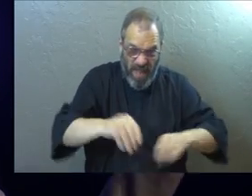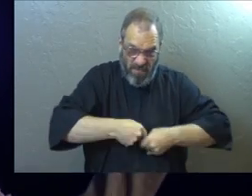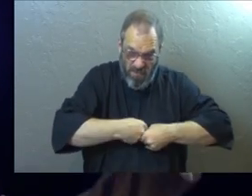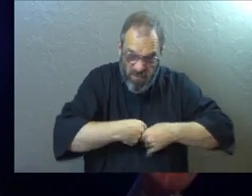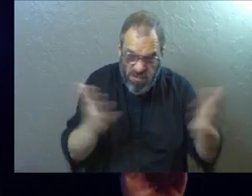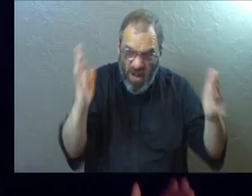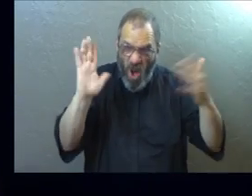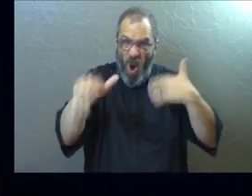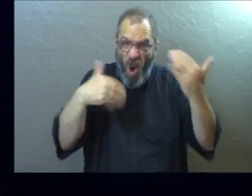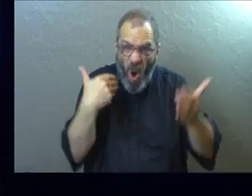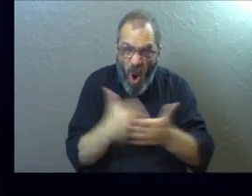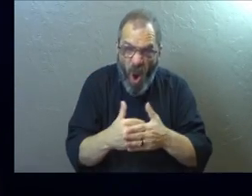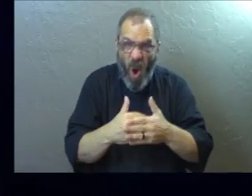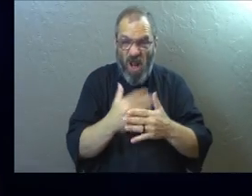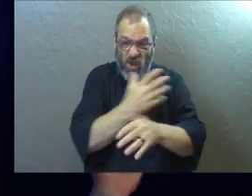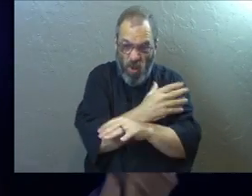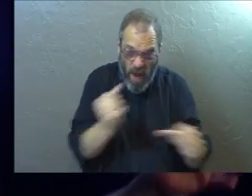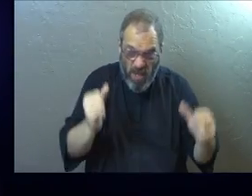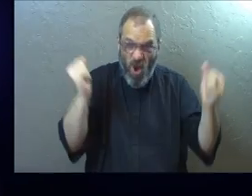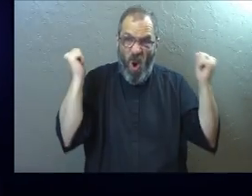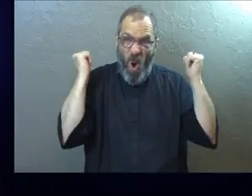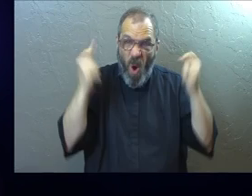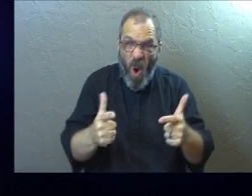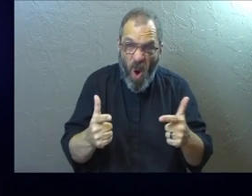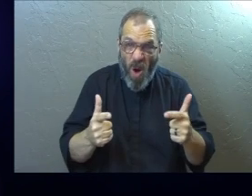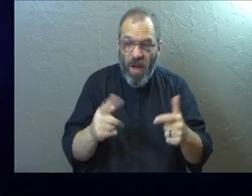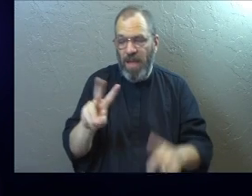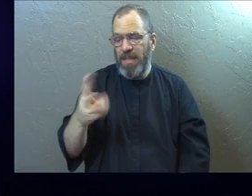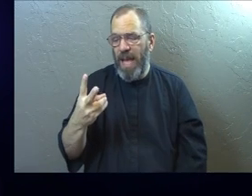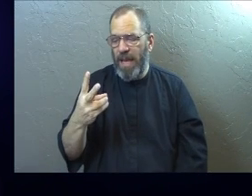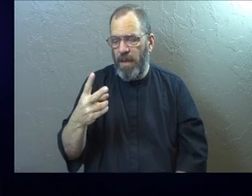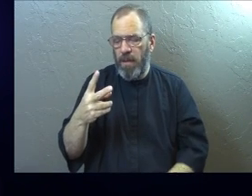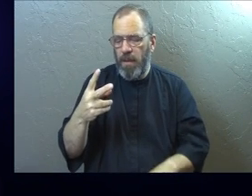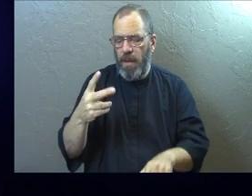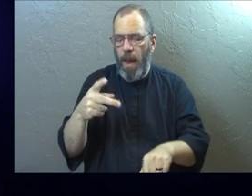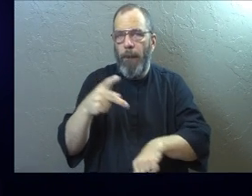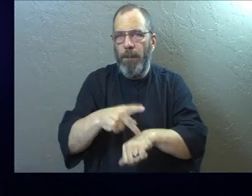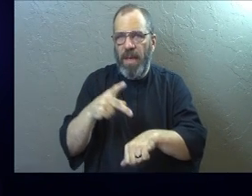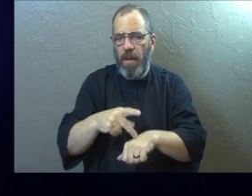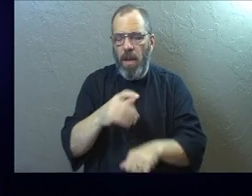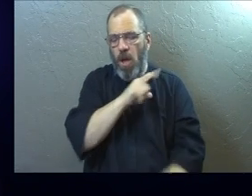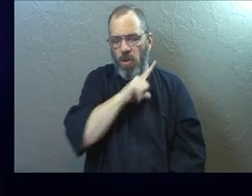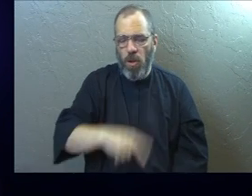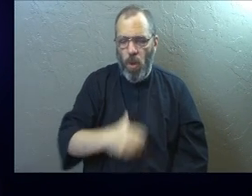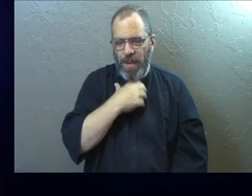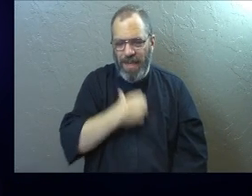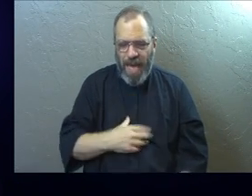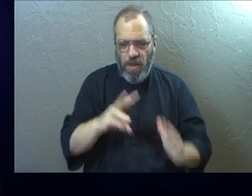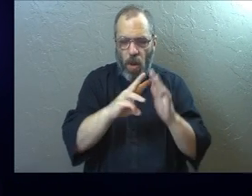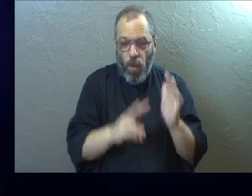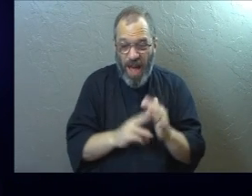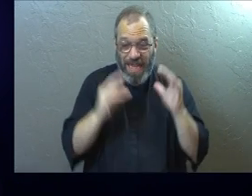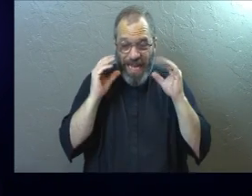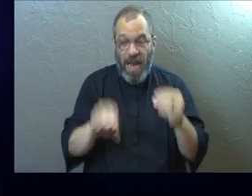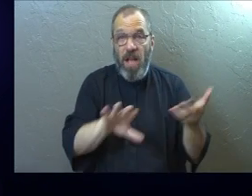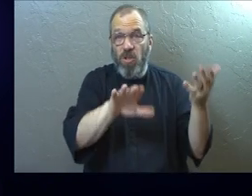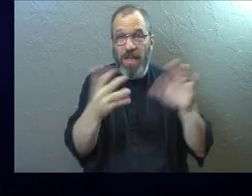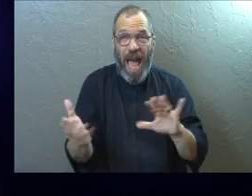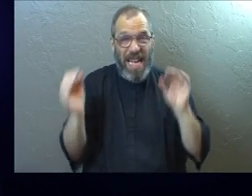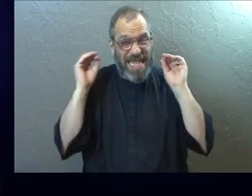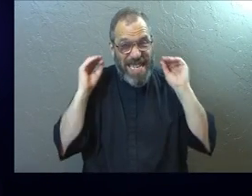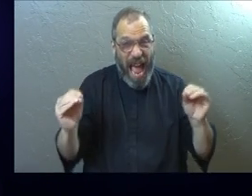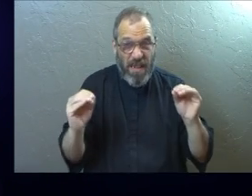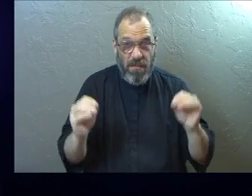to all. Came to rescue all. In 2 Peter, it says, Lord desires, he wills that none should perish.